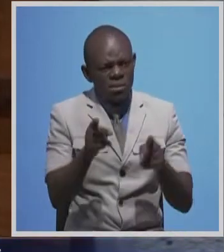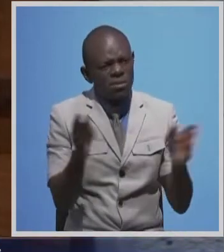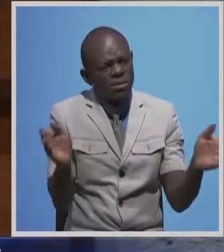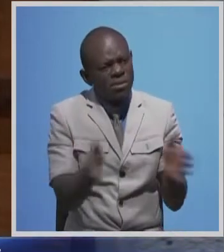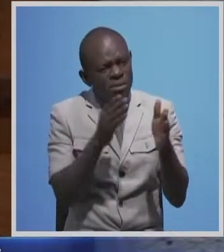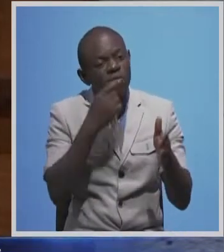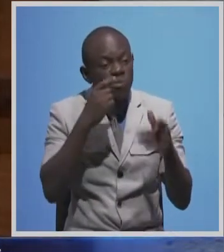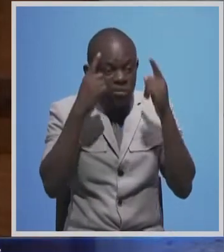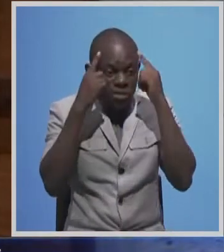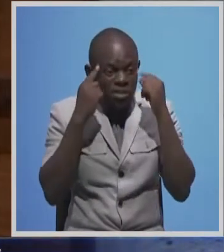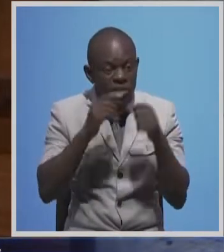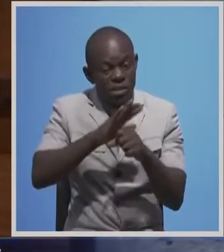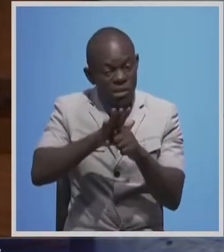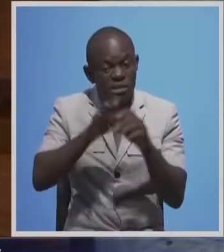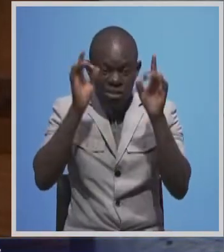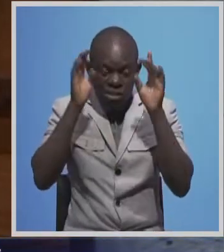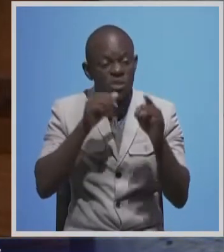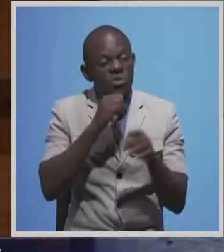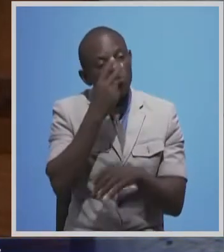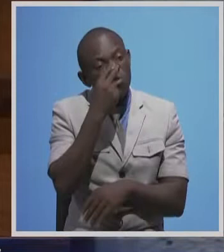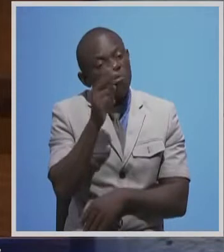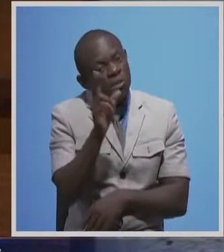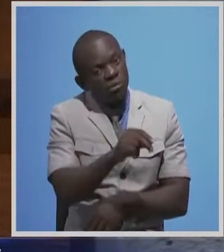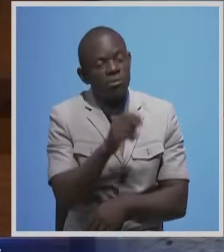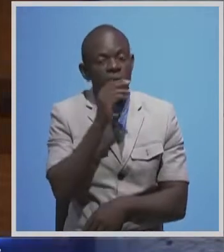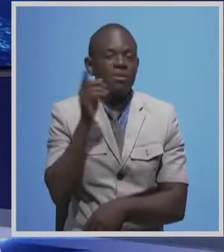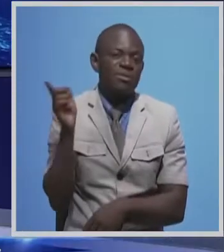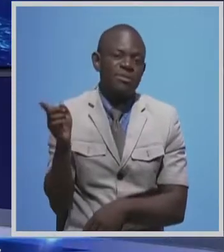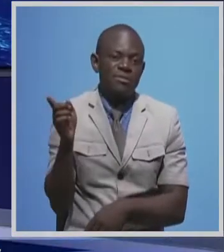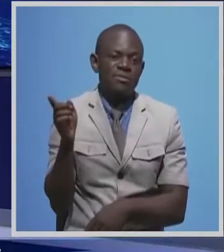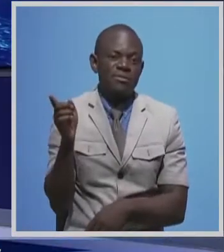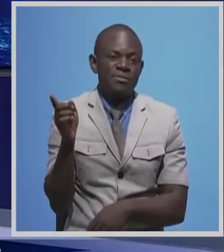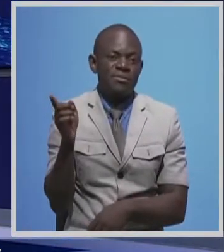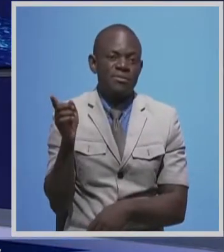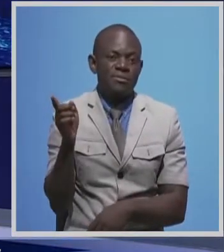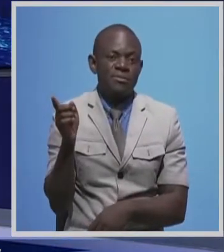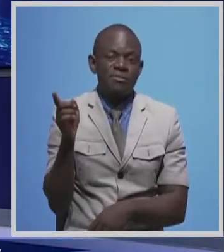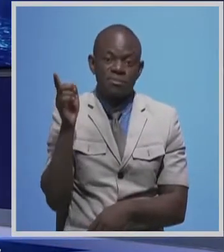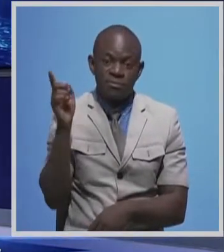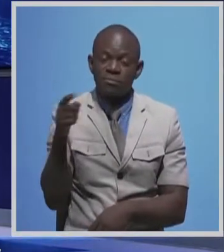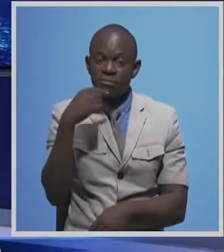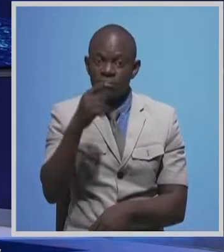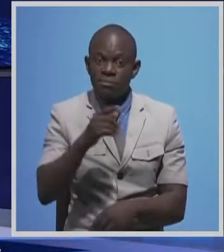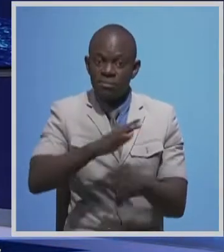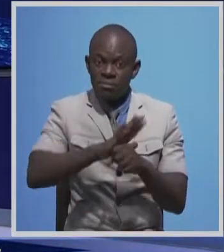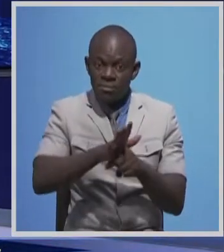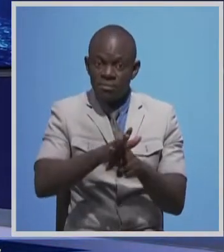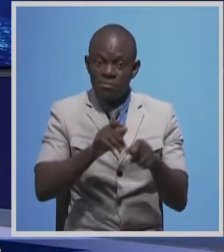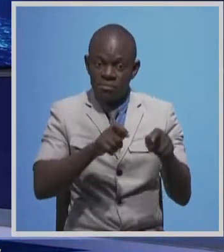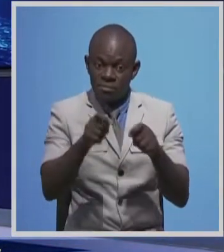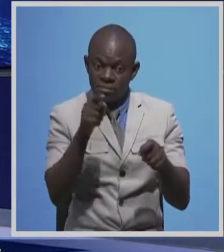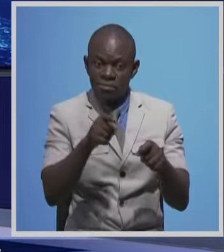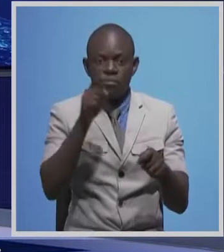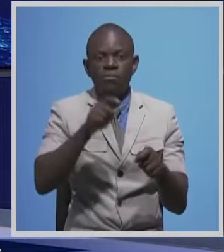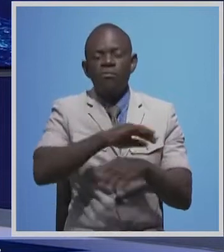has the potential to disrupt the lives of many people. Dr. Matibini further said the control and prevention of COVID-19 requires national unity